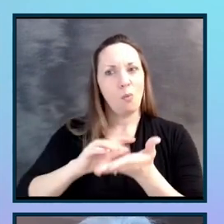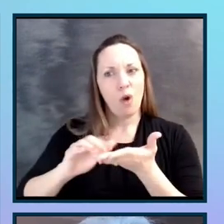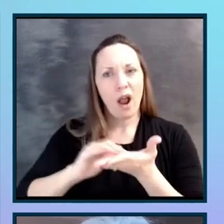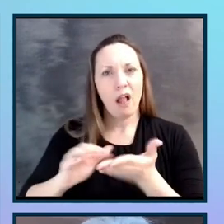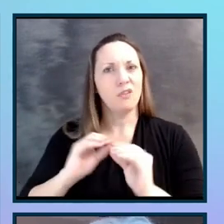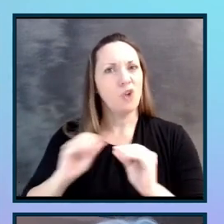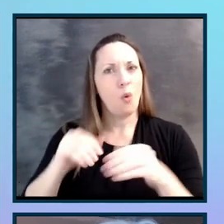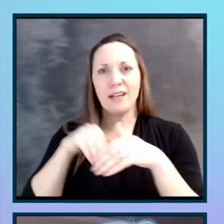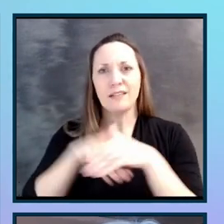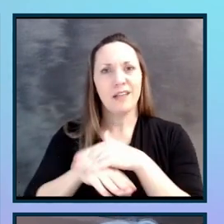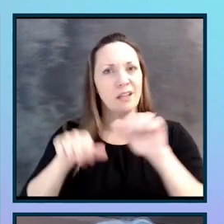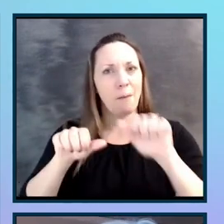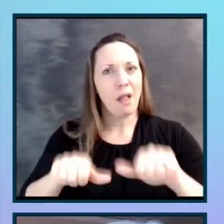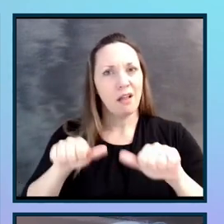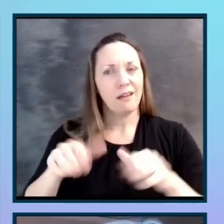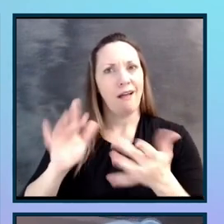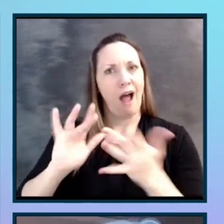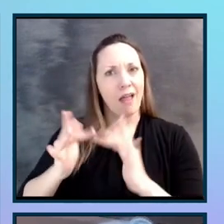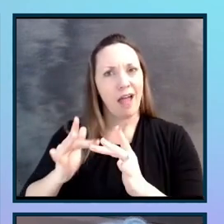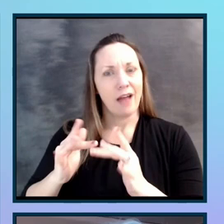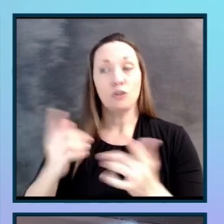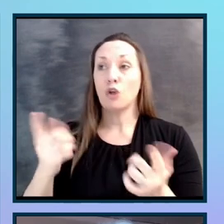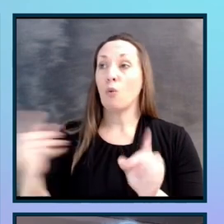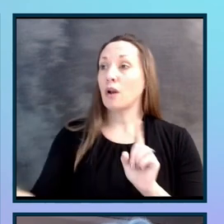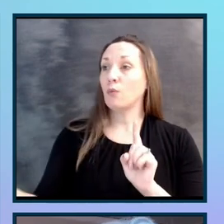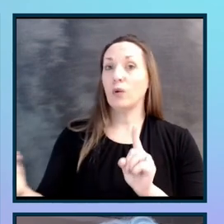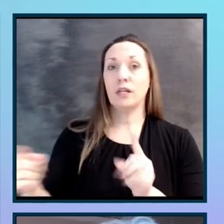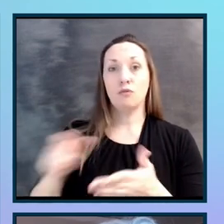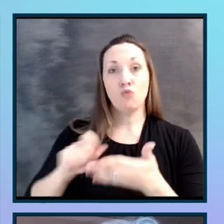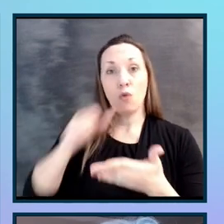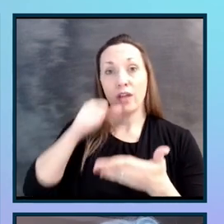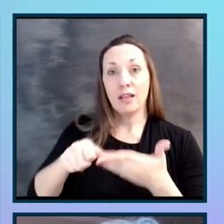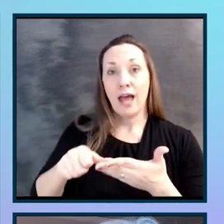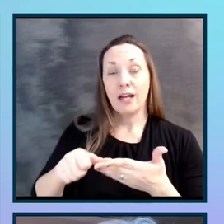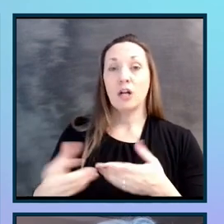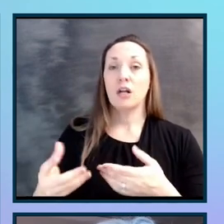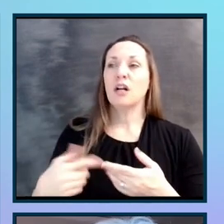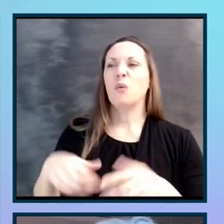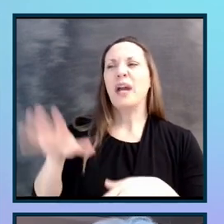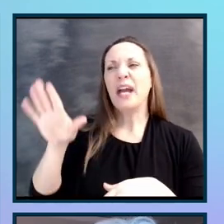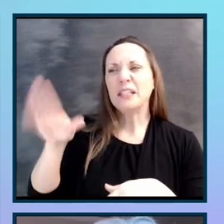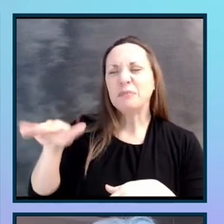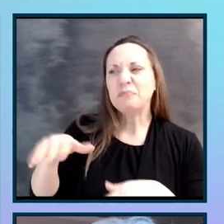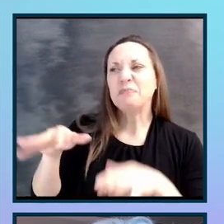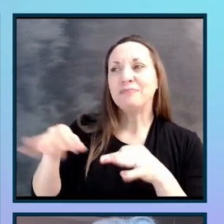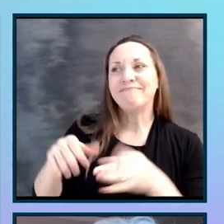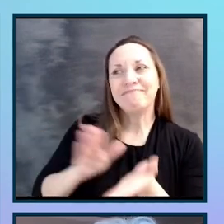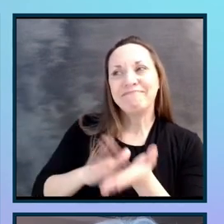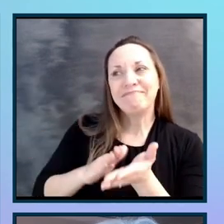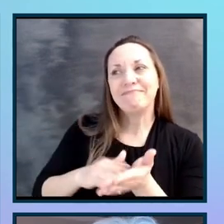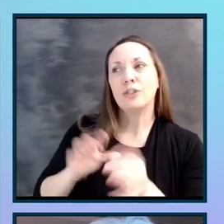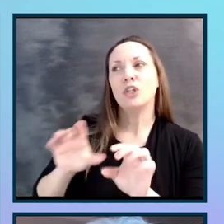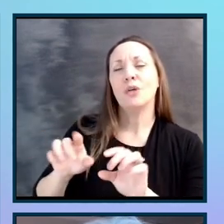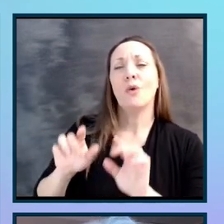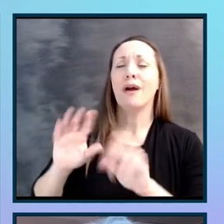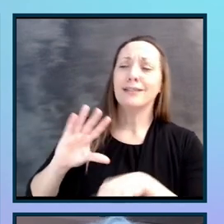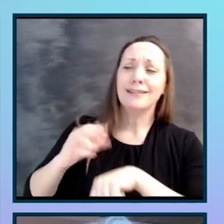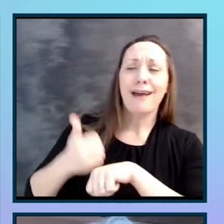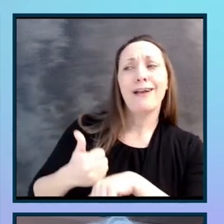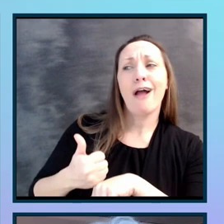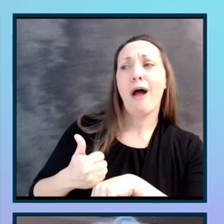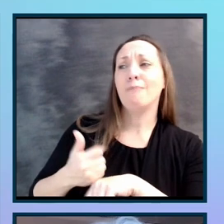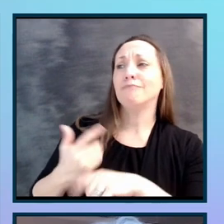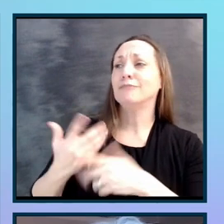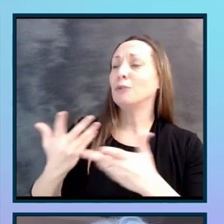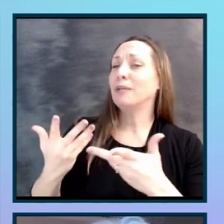we wrote the letter, kind of a common mashup of the other elements, we're like, congratulations, you are setting yourselves up to